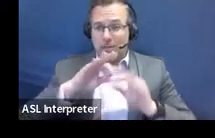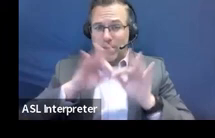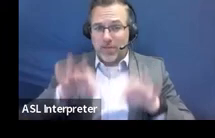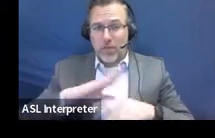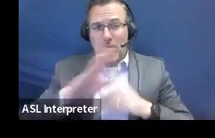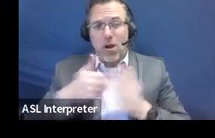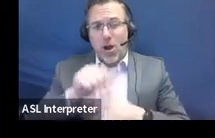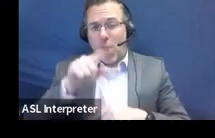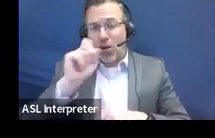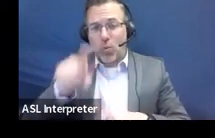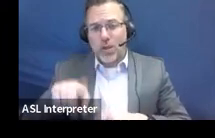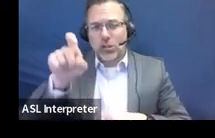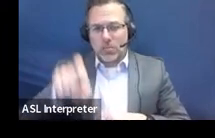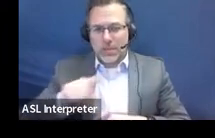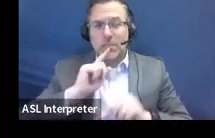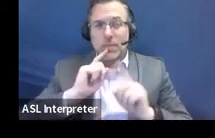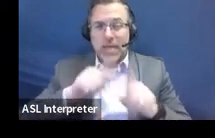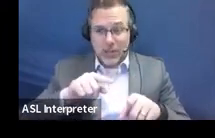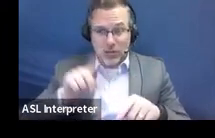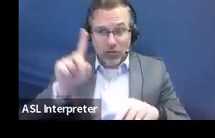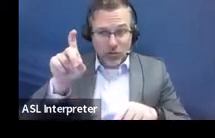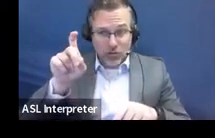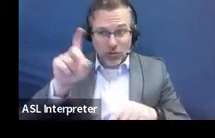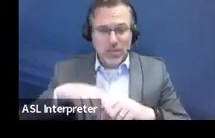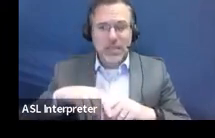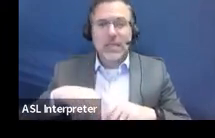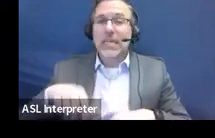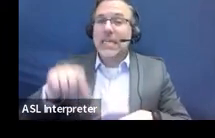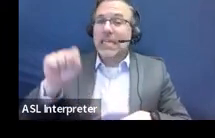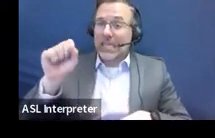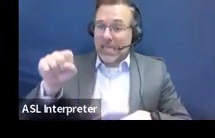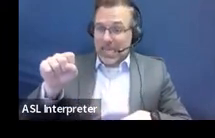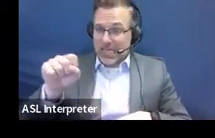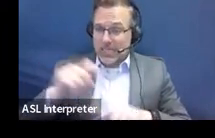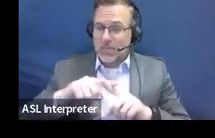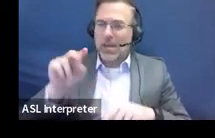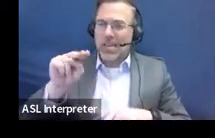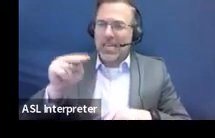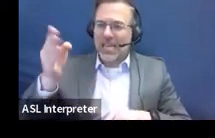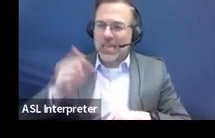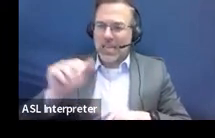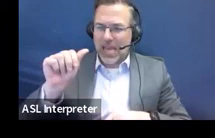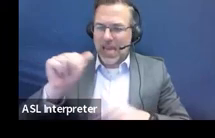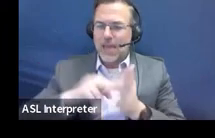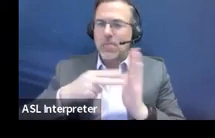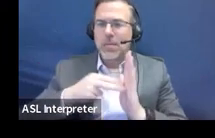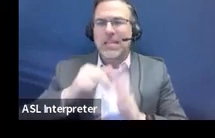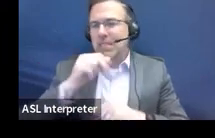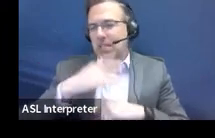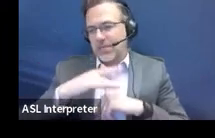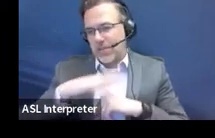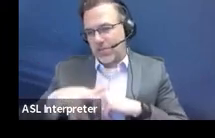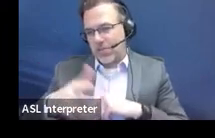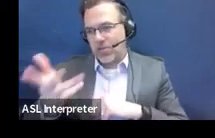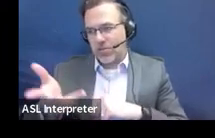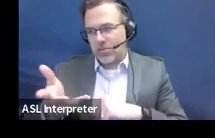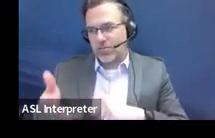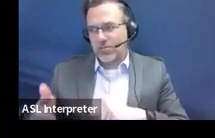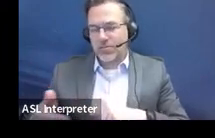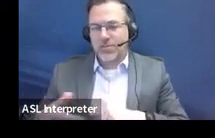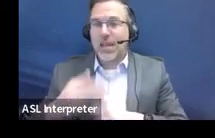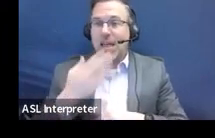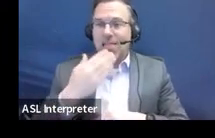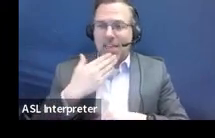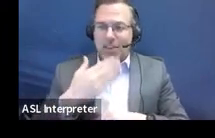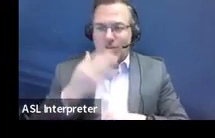the adverse effect form have to be answered? And yes, but that NA means not available. Yes. Thank you for